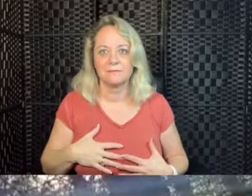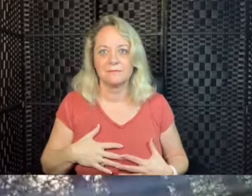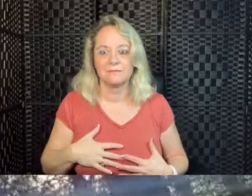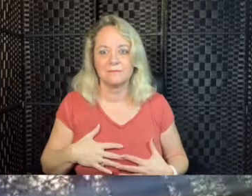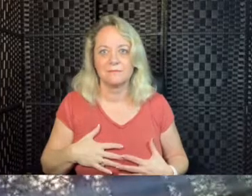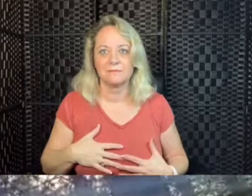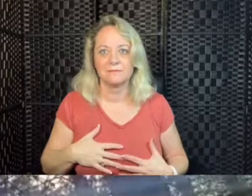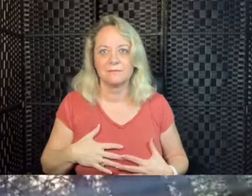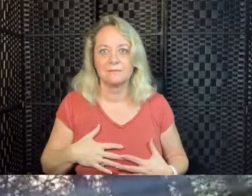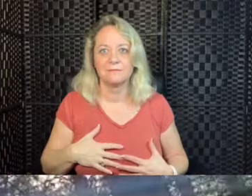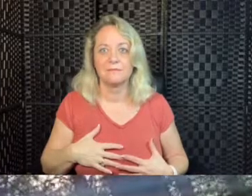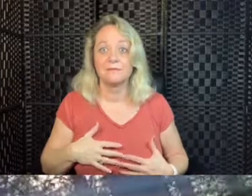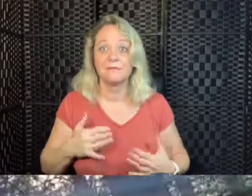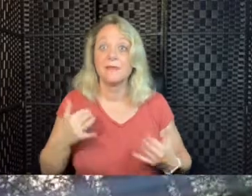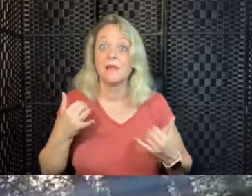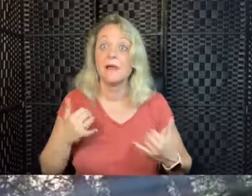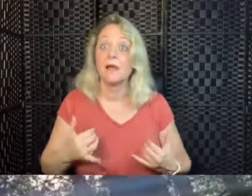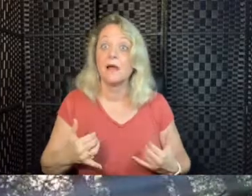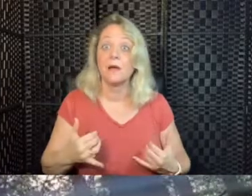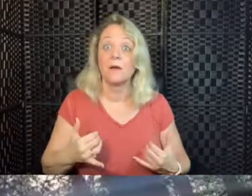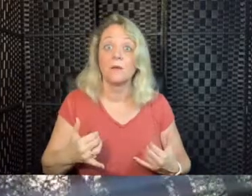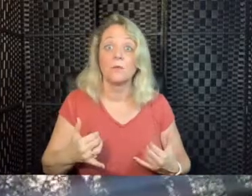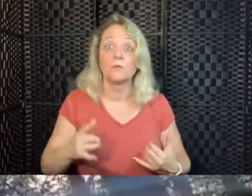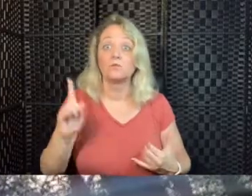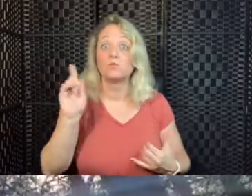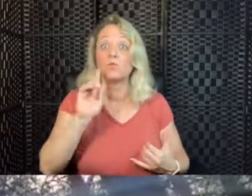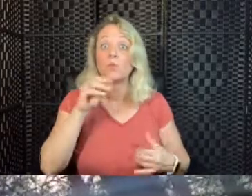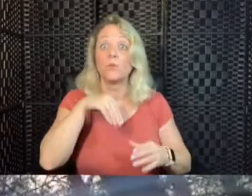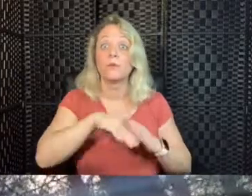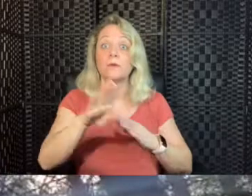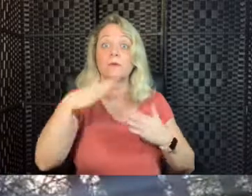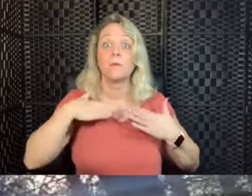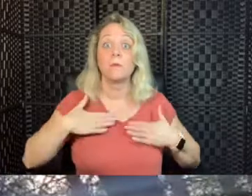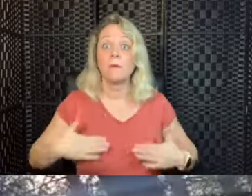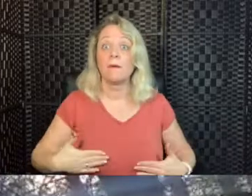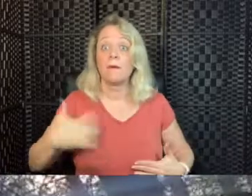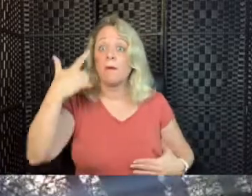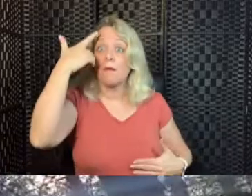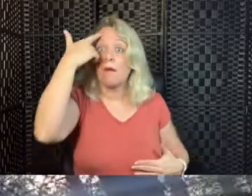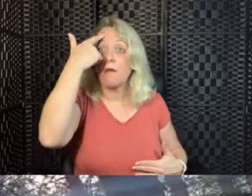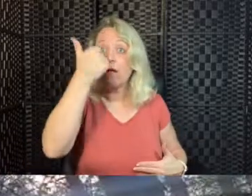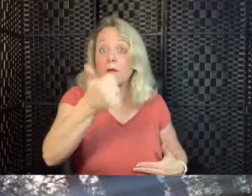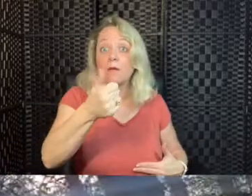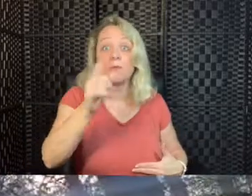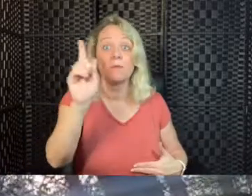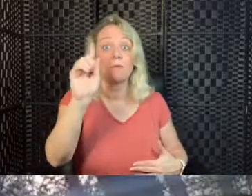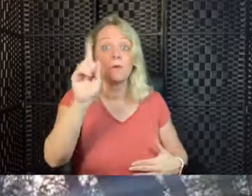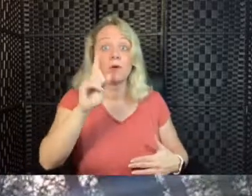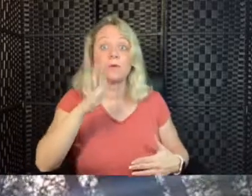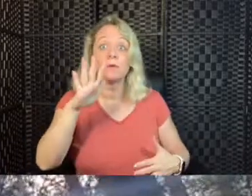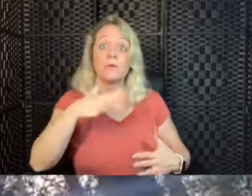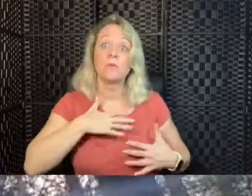Now just allow your breath to go wherever it wants to go and